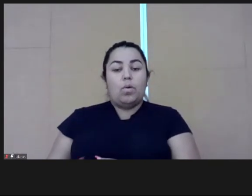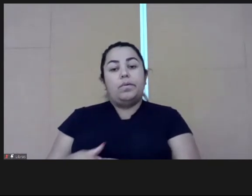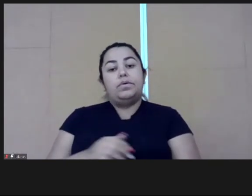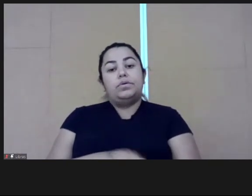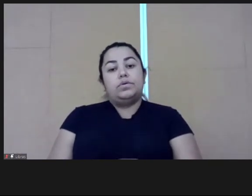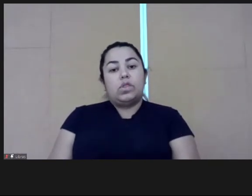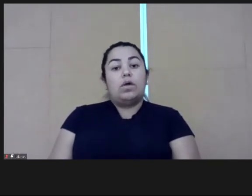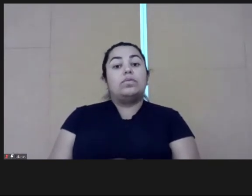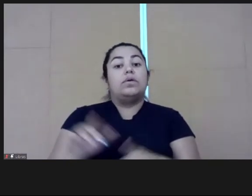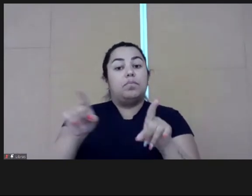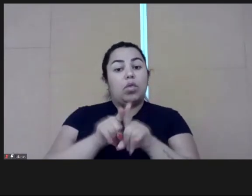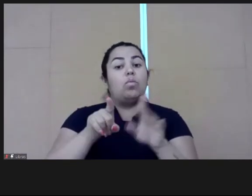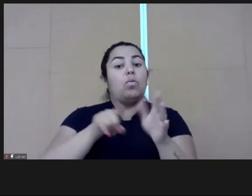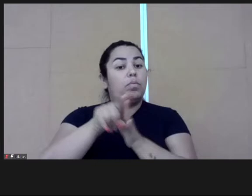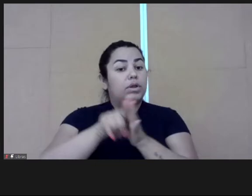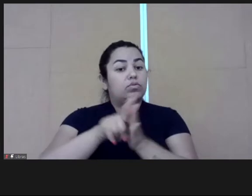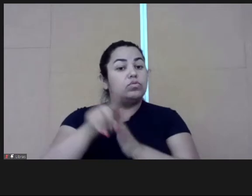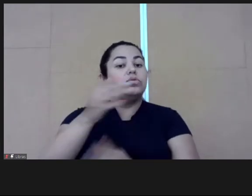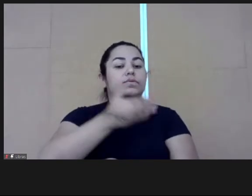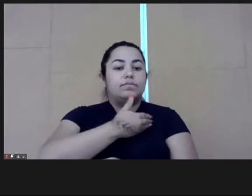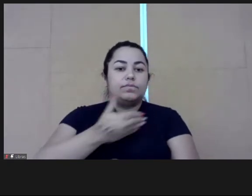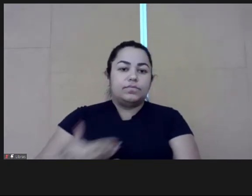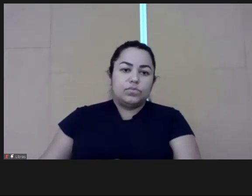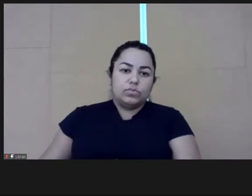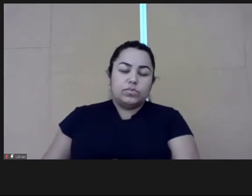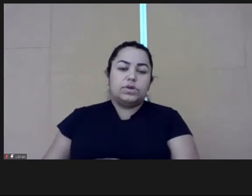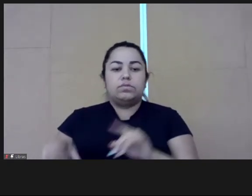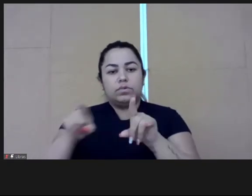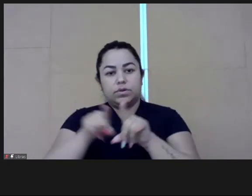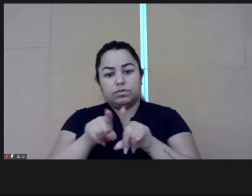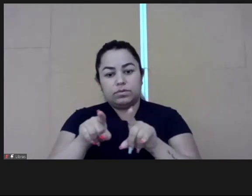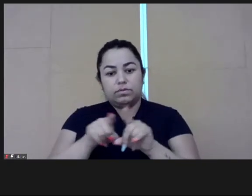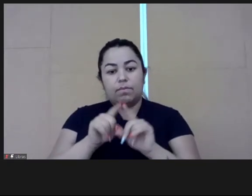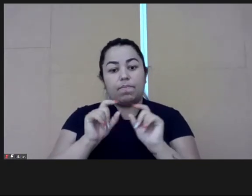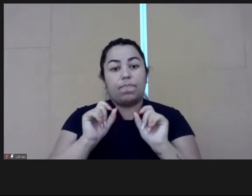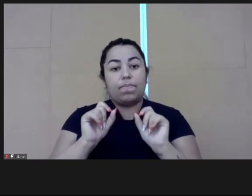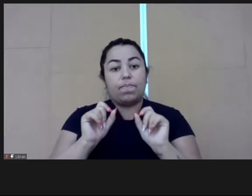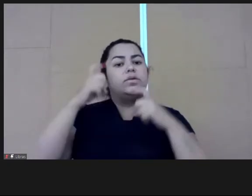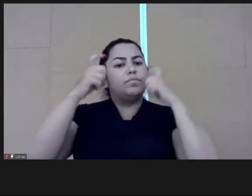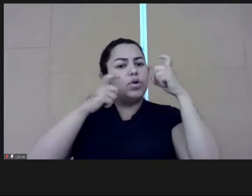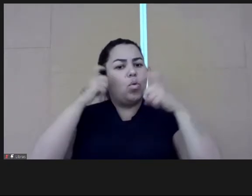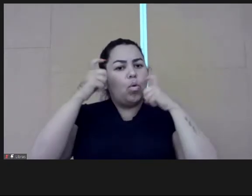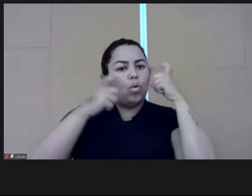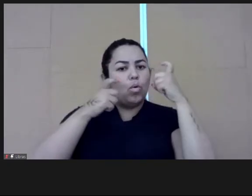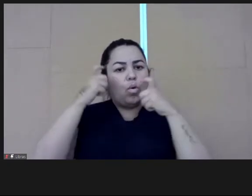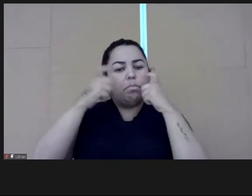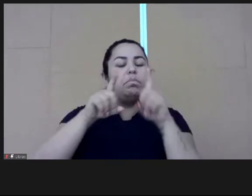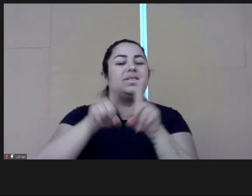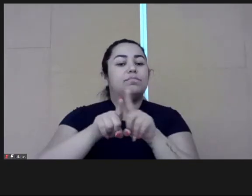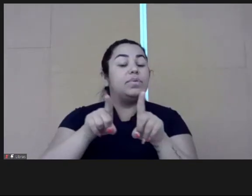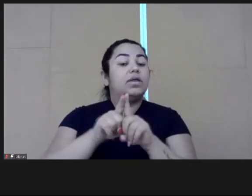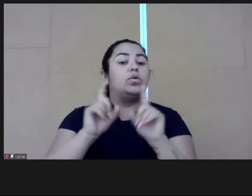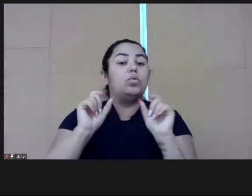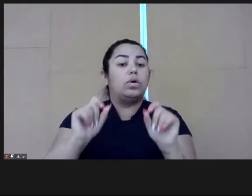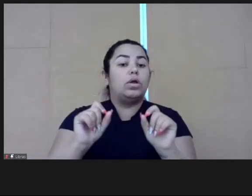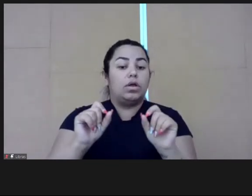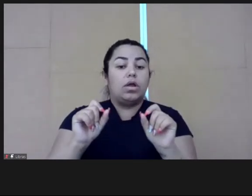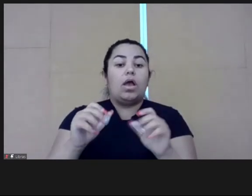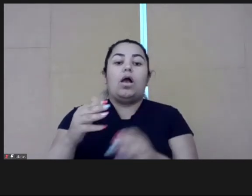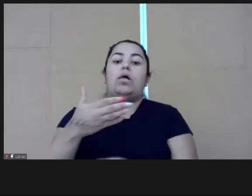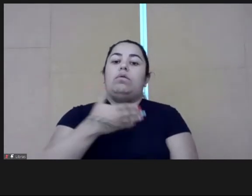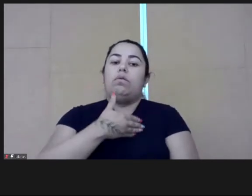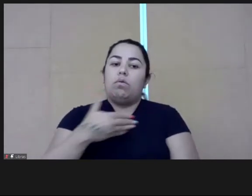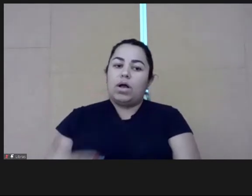So a good plan for the government, a good government worries about this